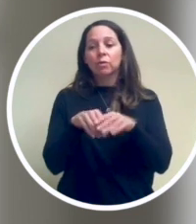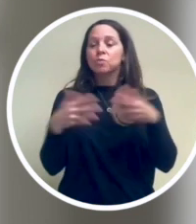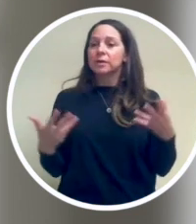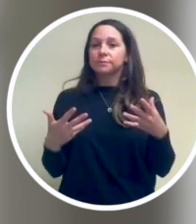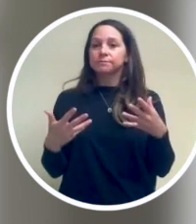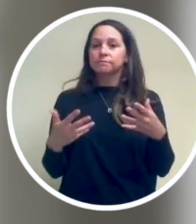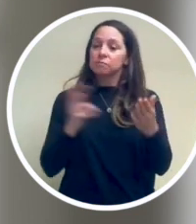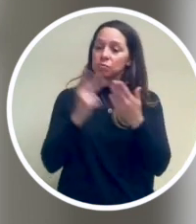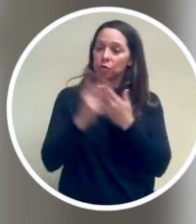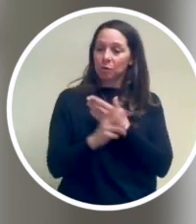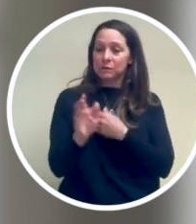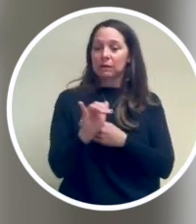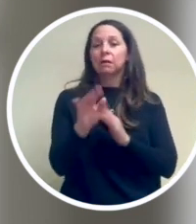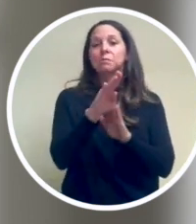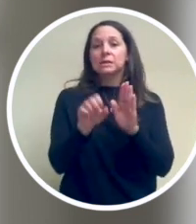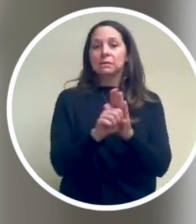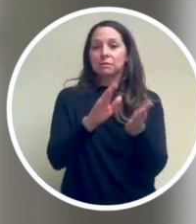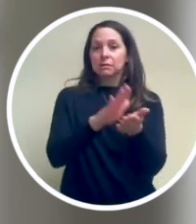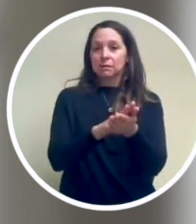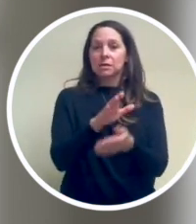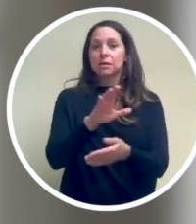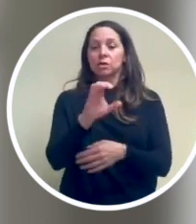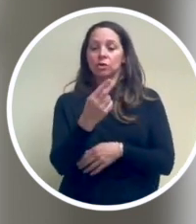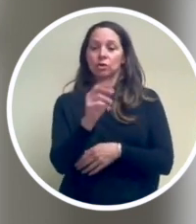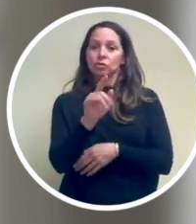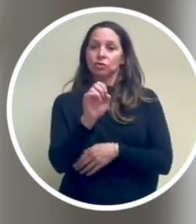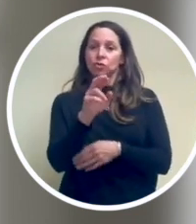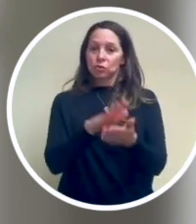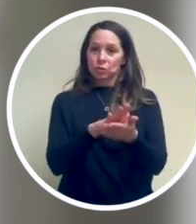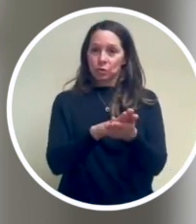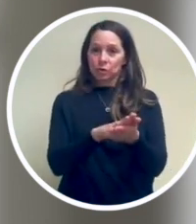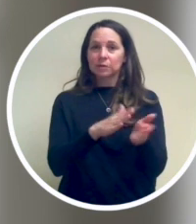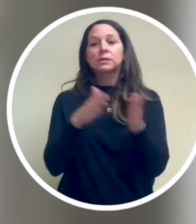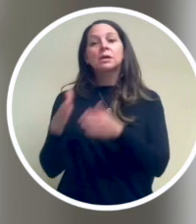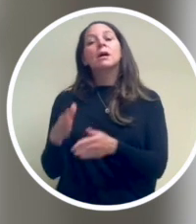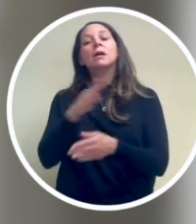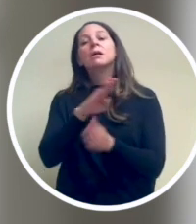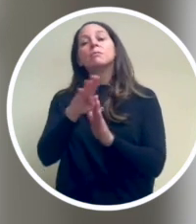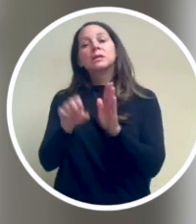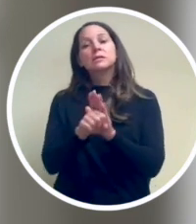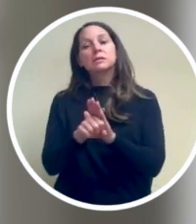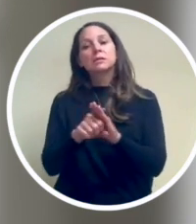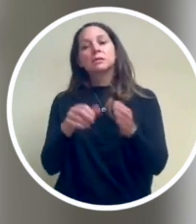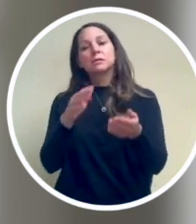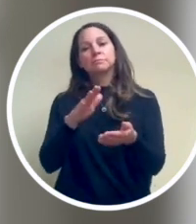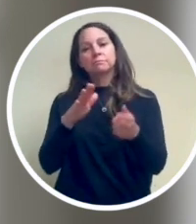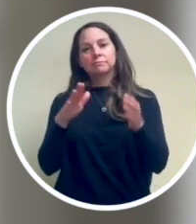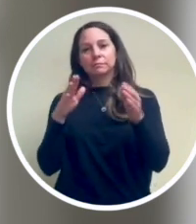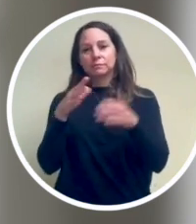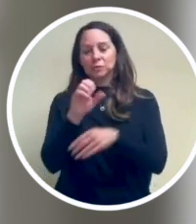includes some longstanding programs such as the Bay State Academy Charter School and the Bay State Springfield Educational Partnership,